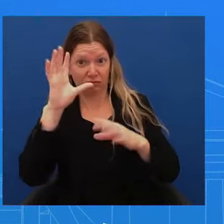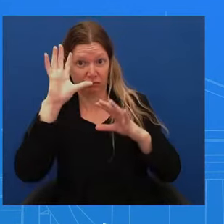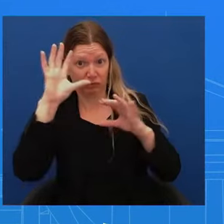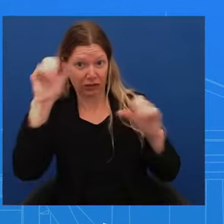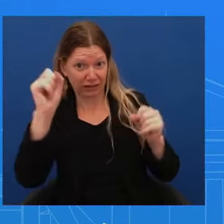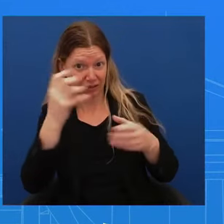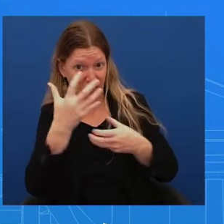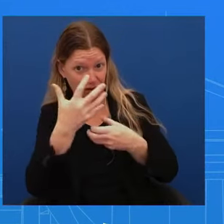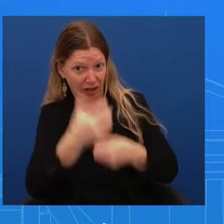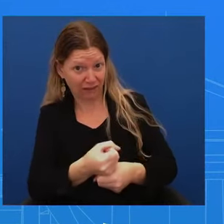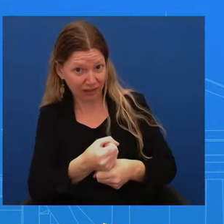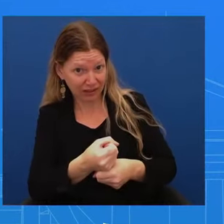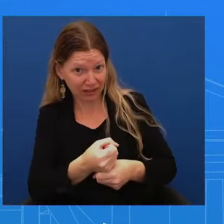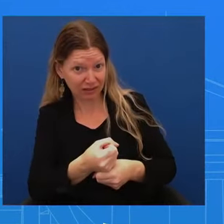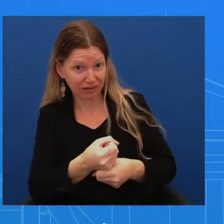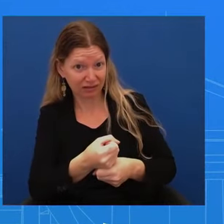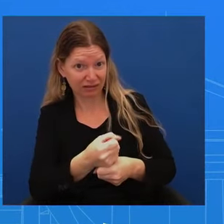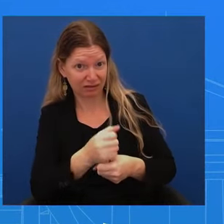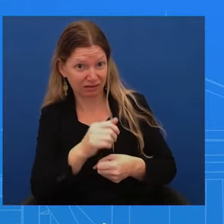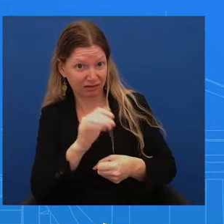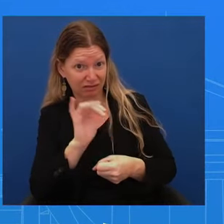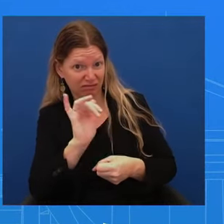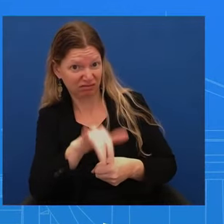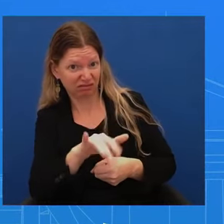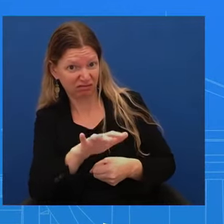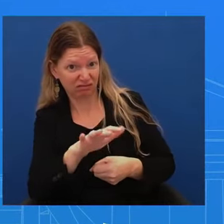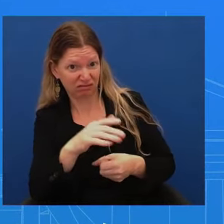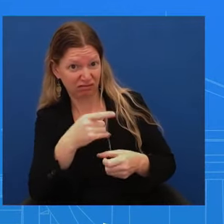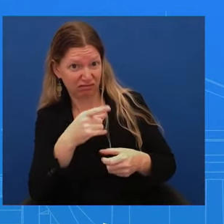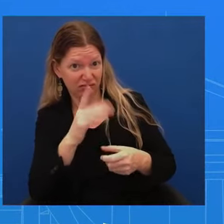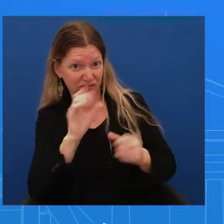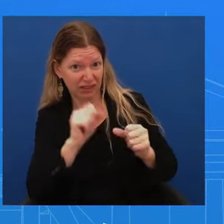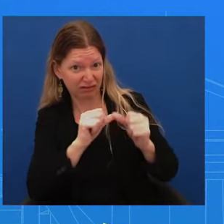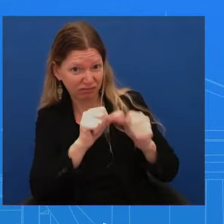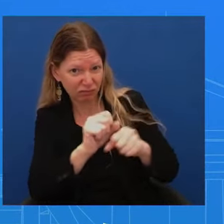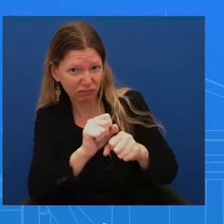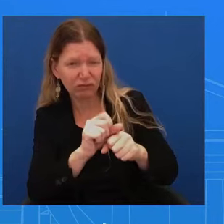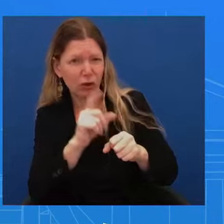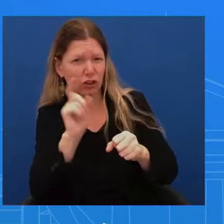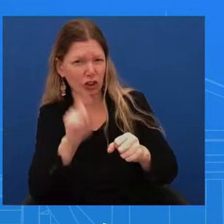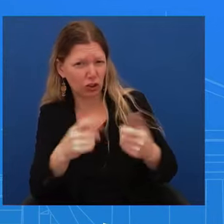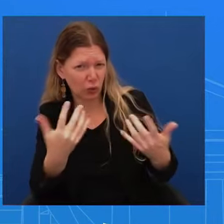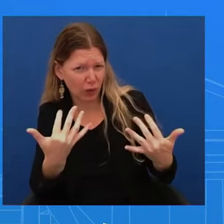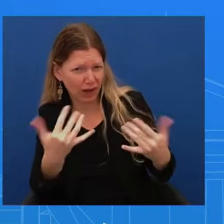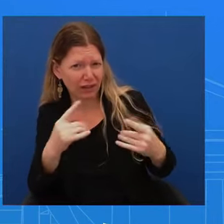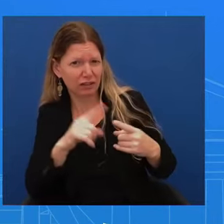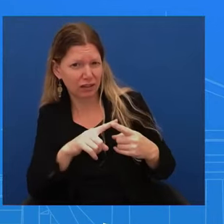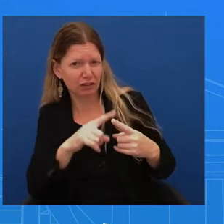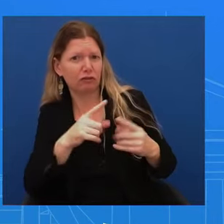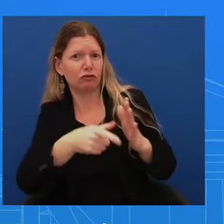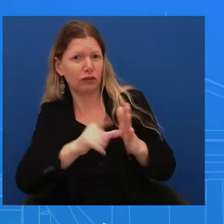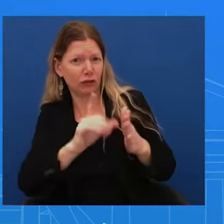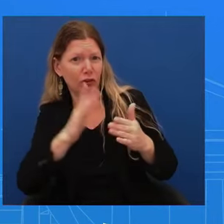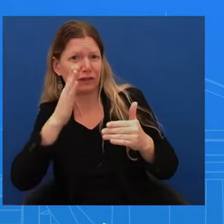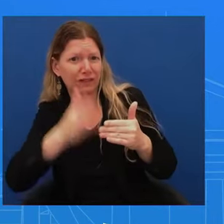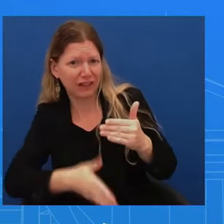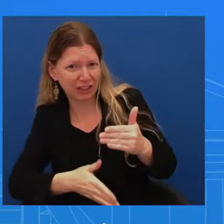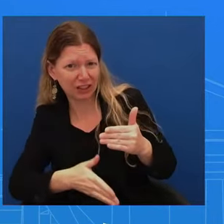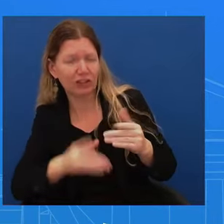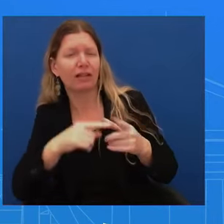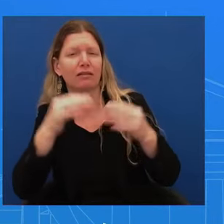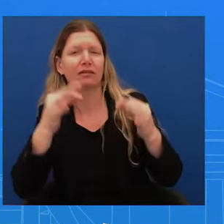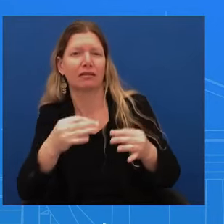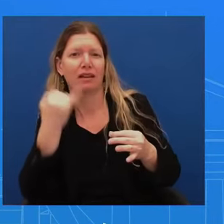know why Secretary Austin did this before he expresses full faith and confidence in think one of the things that's so important, and we don't see this